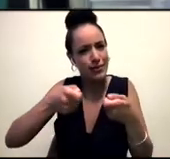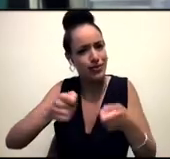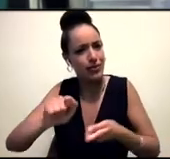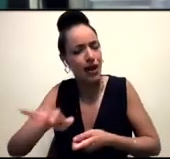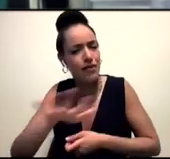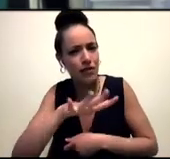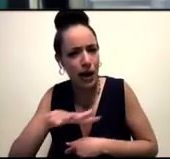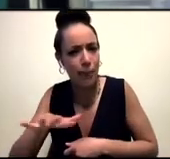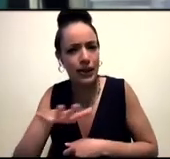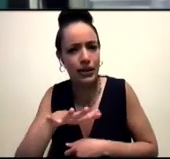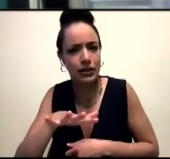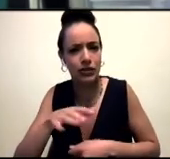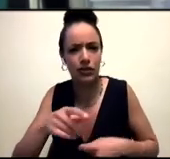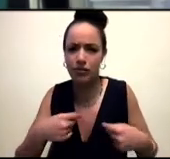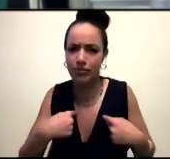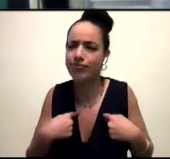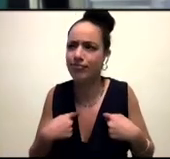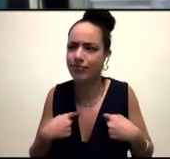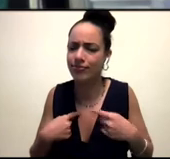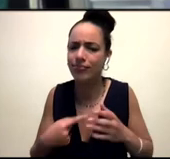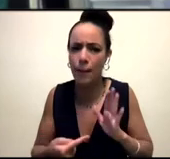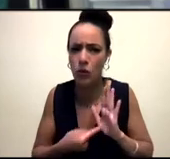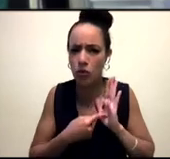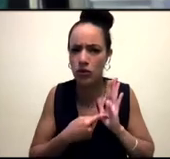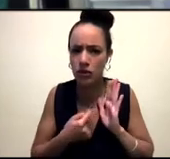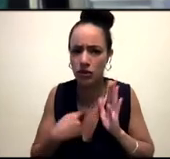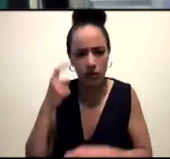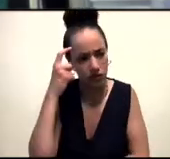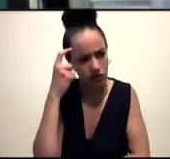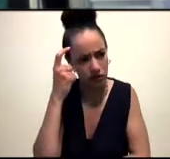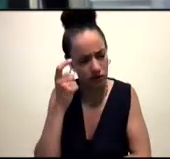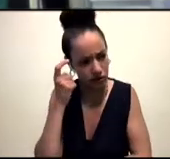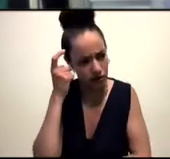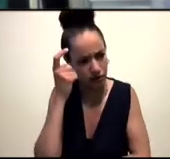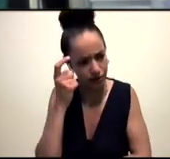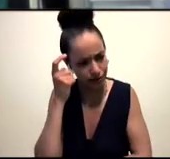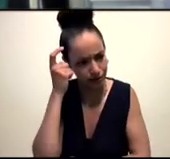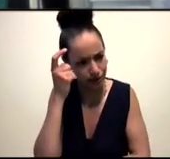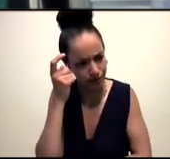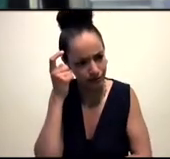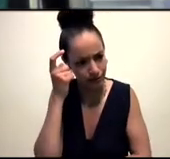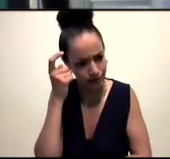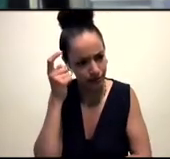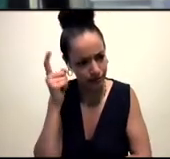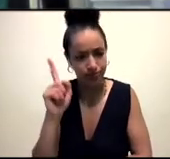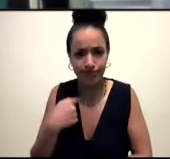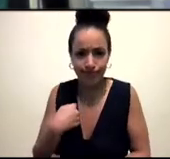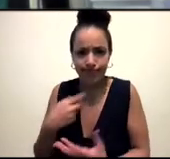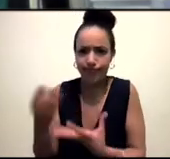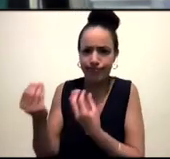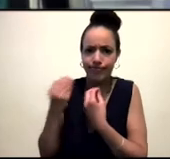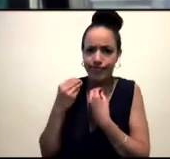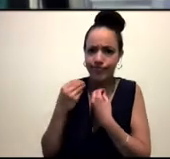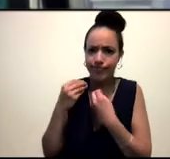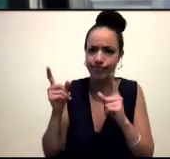that that was really important to think about. And it was really important to, because, you know, when I was taught about, I feel like the